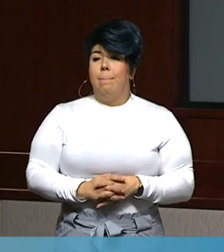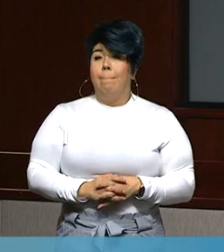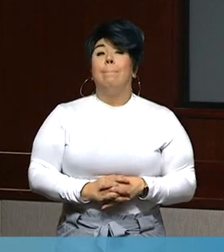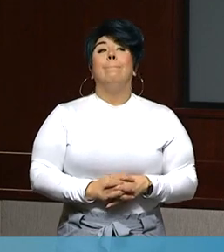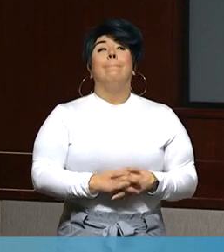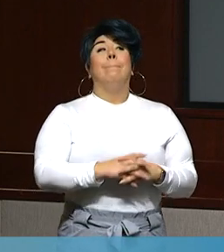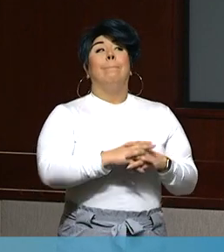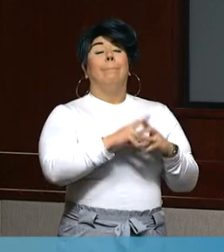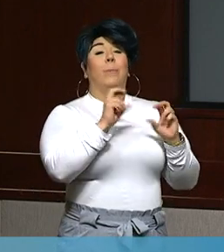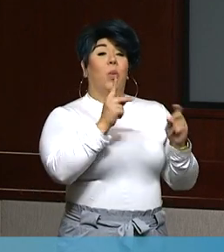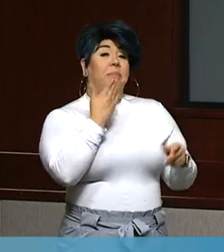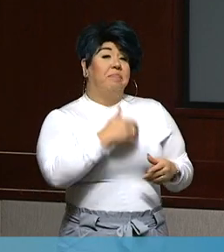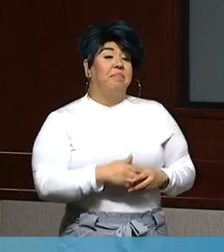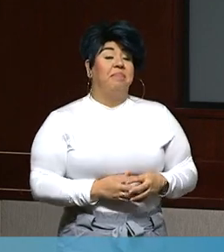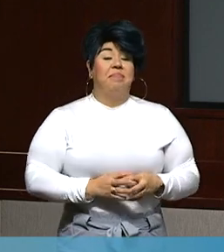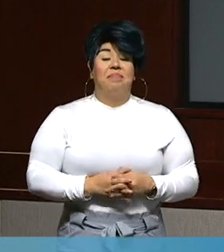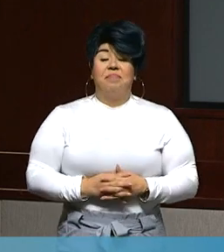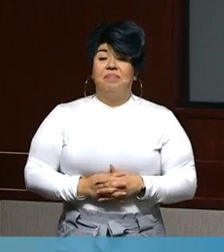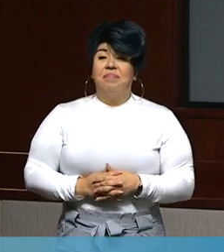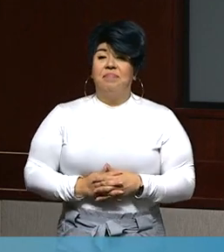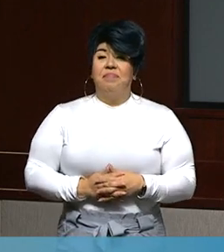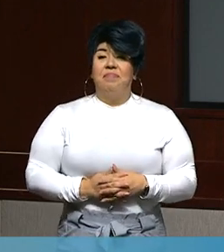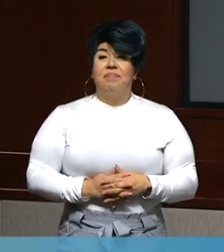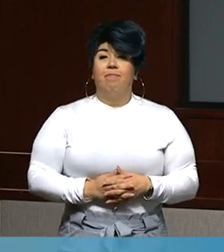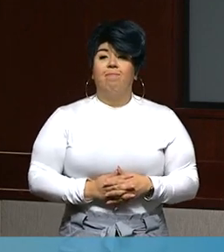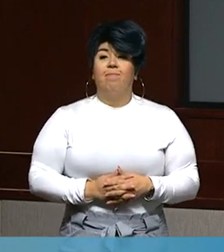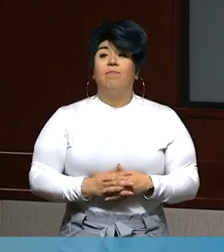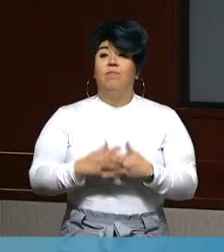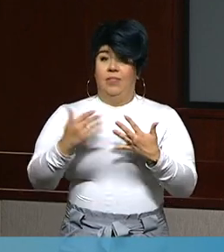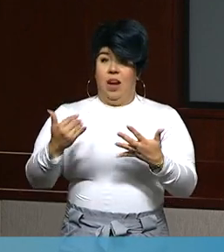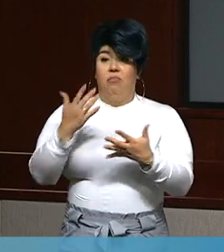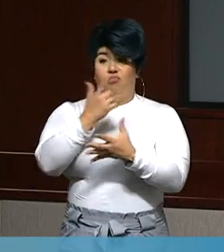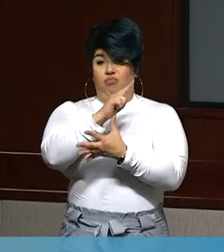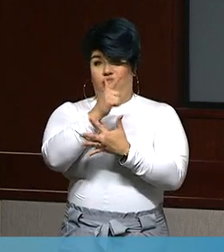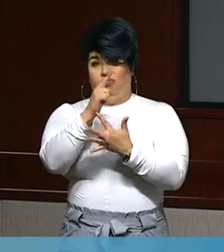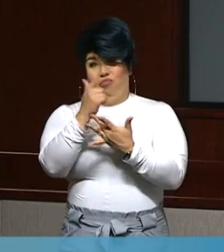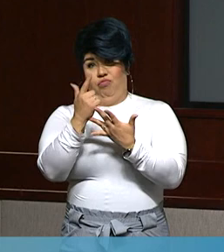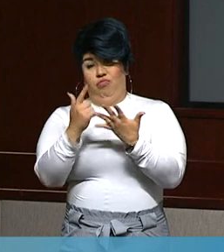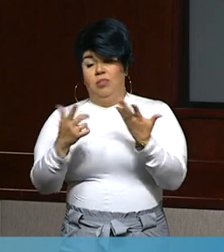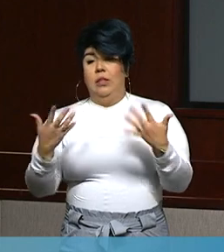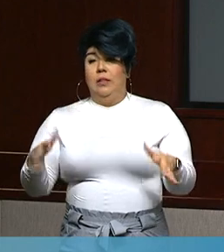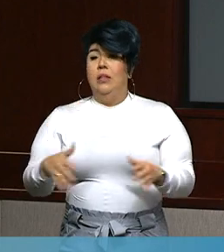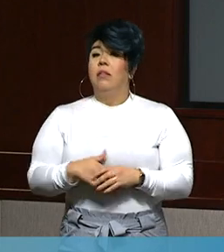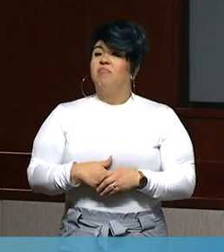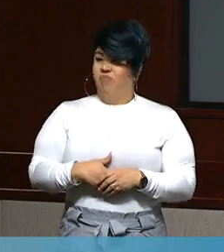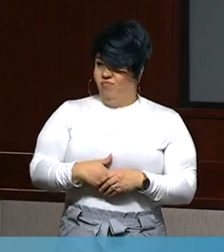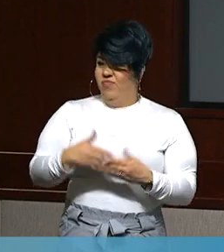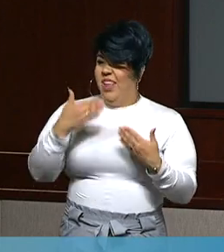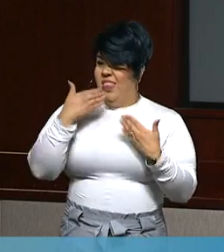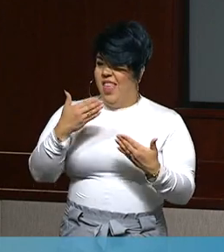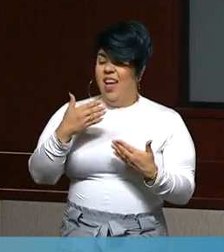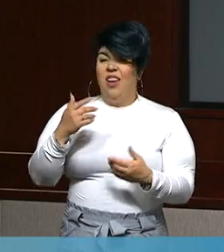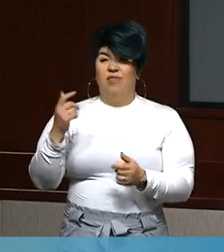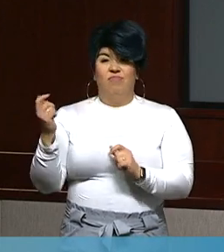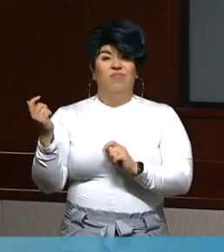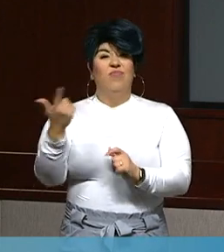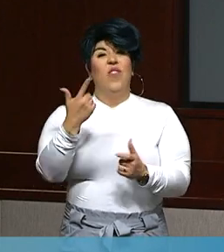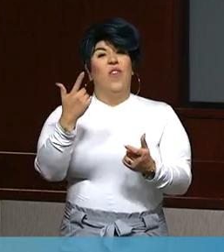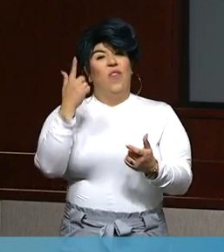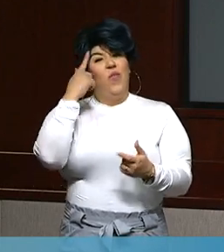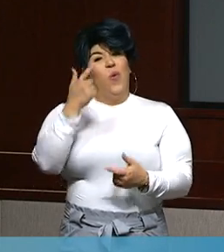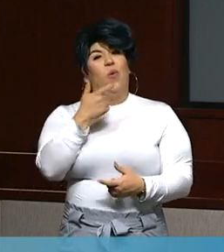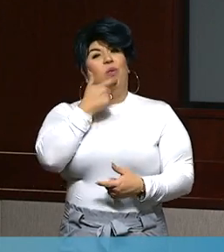Okay. Thanks. Uh-huh. Okay. With that, we've made it through all of our questions. I want to thank you all for joining, and